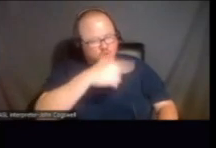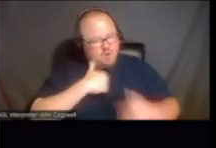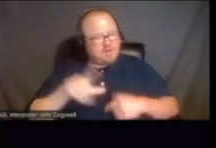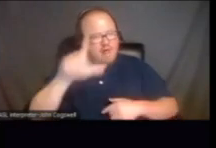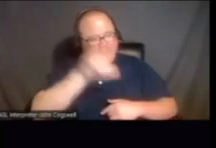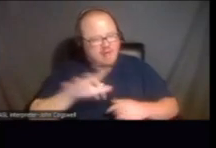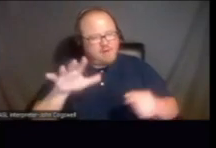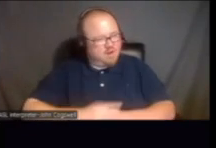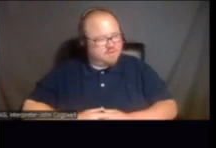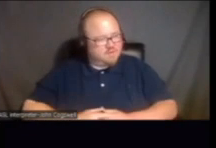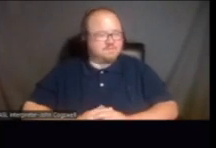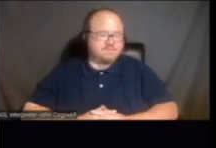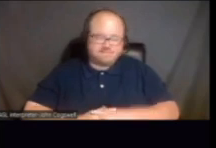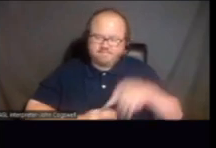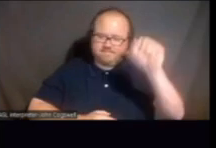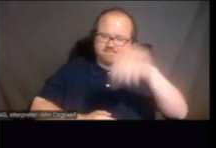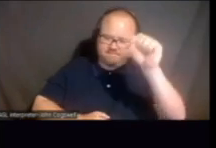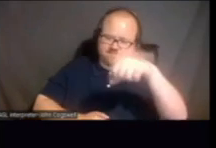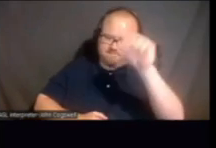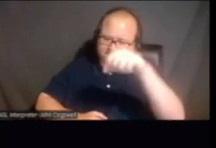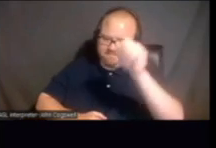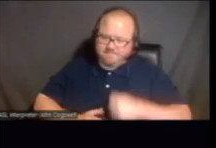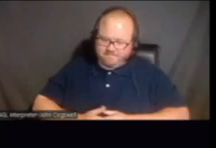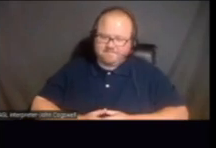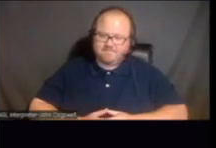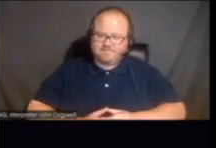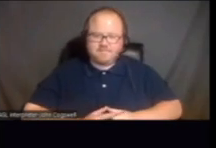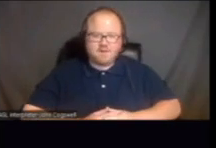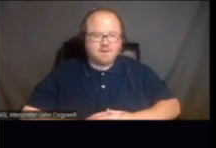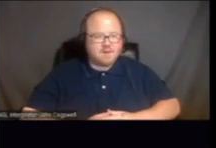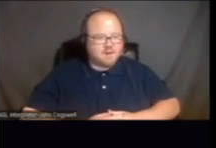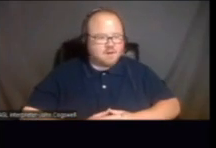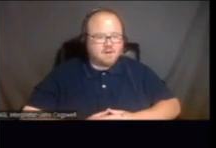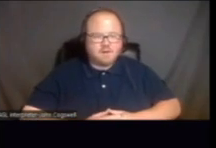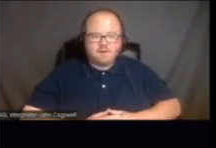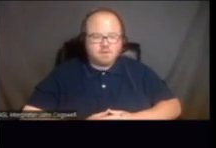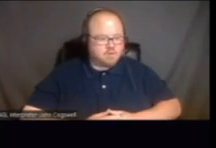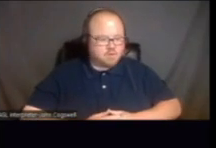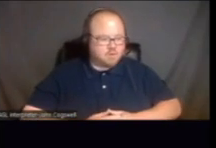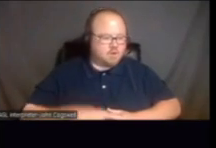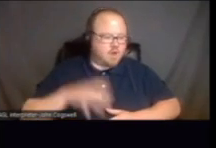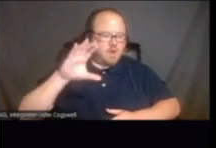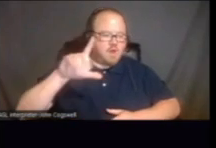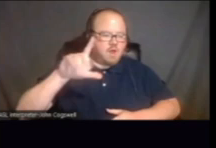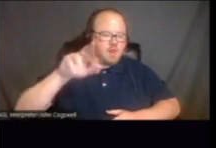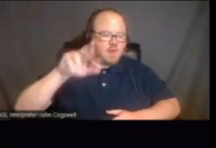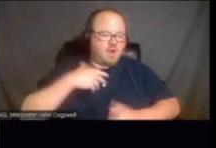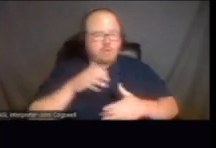resources there, don't you? Yes. I'd like to share my experience.